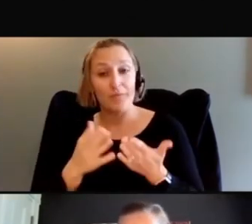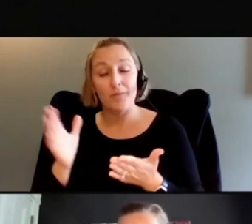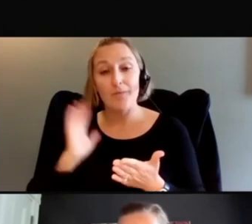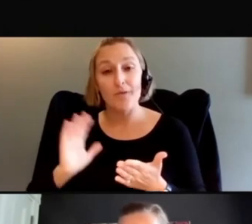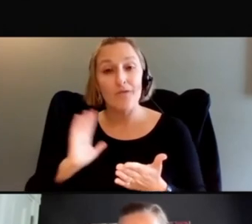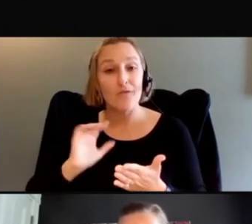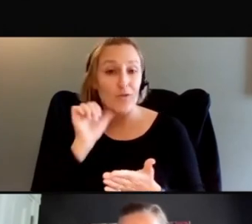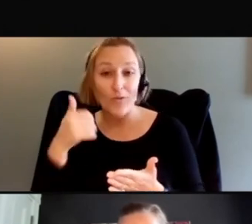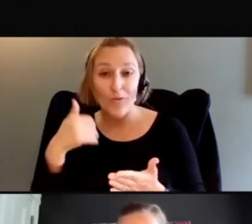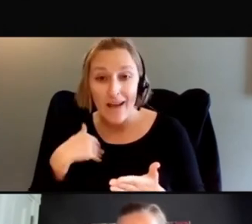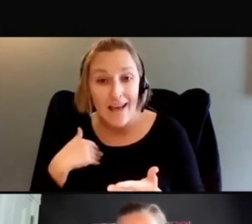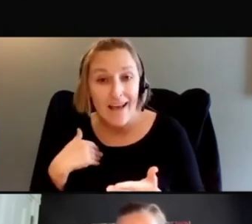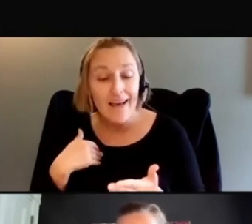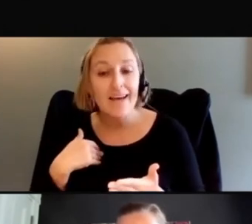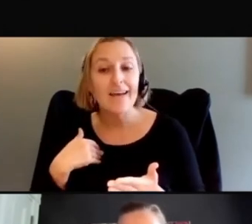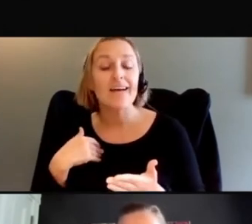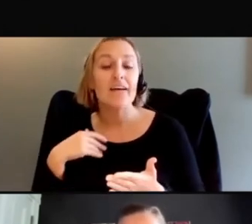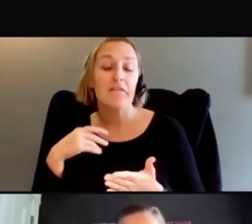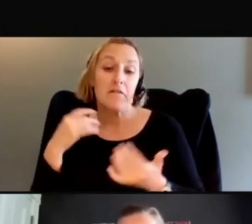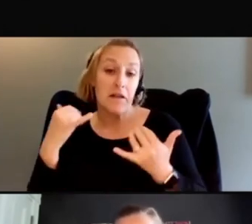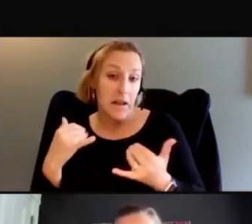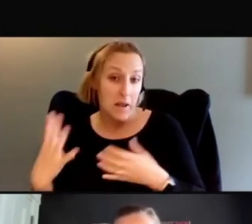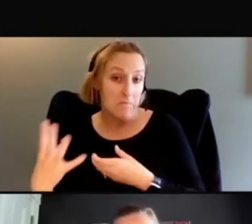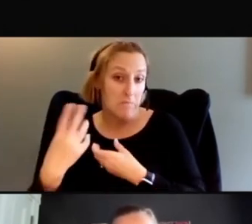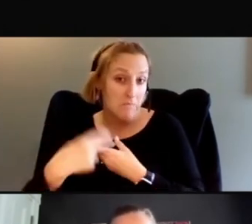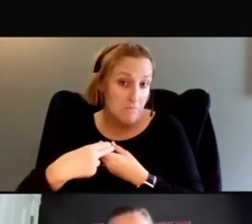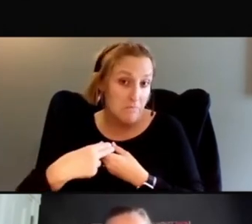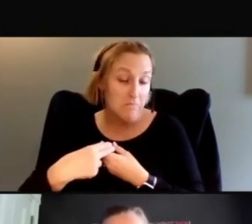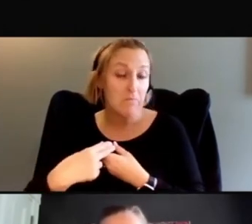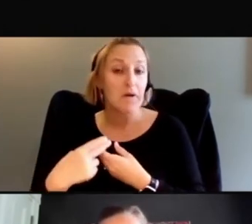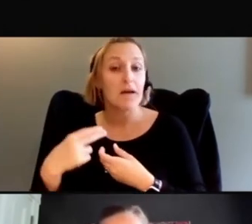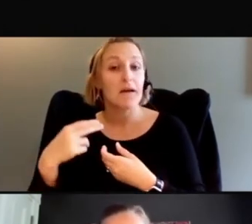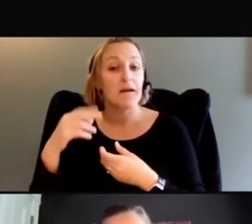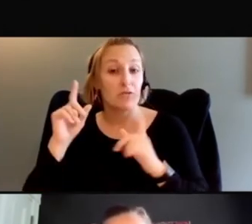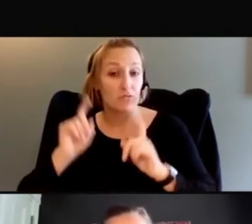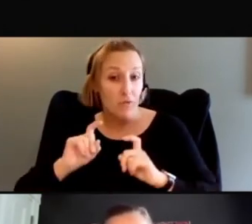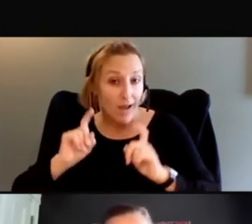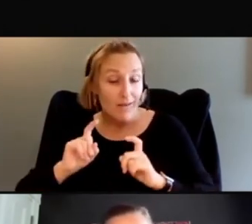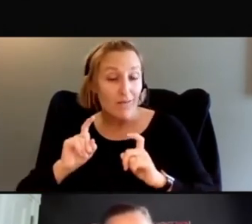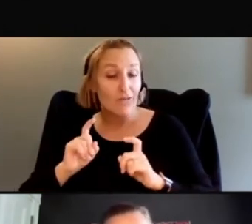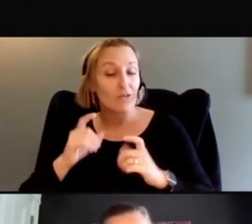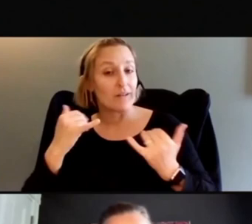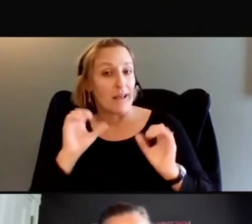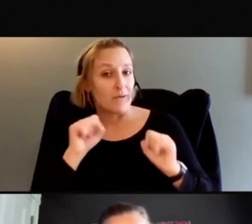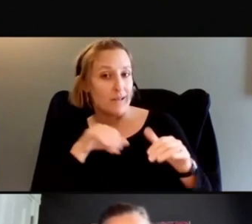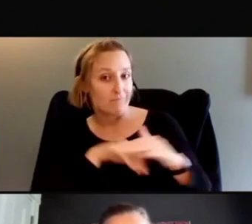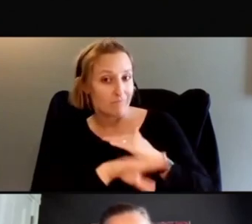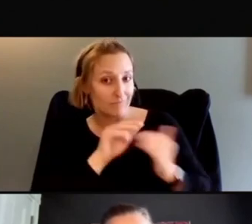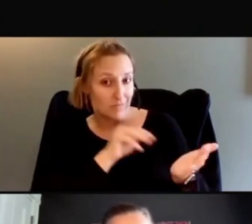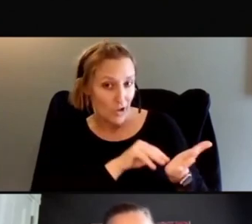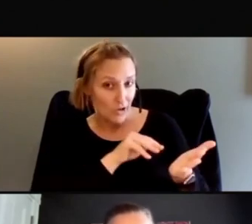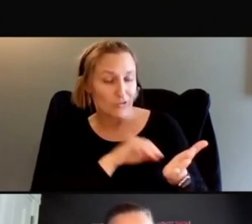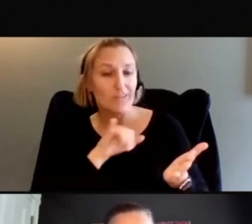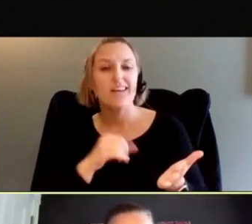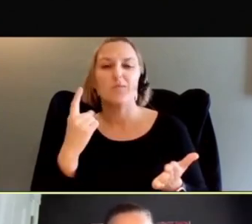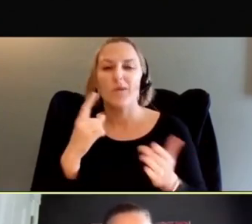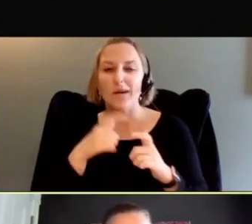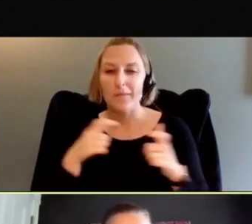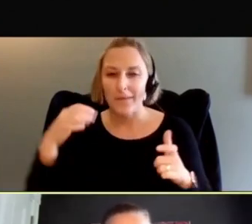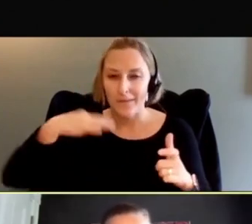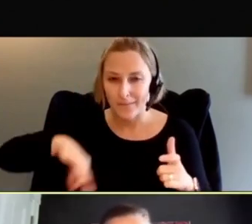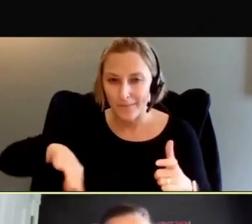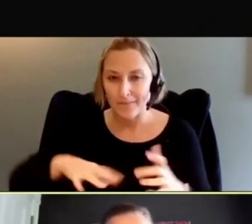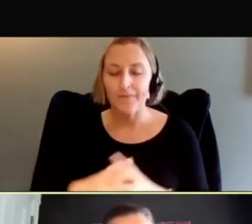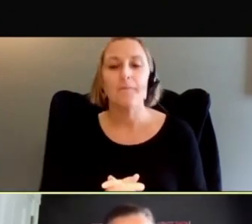if you didn't participate in the clinical trial. So that is one definitely big benefits of participating. Go